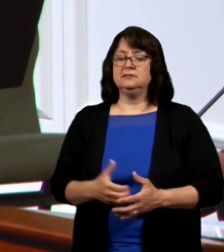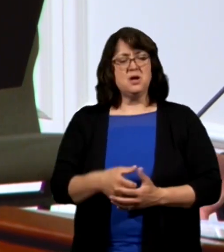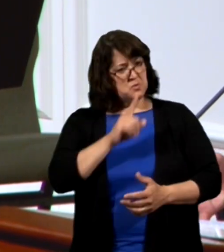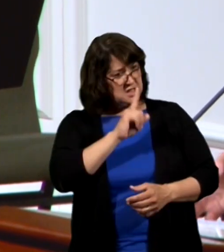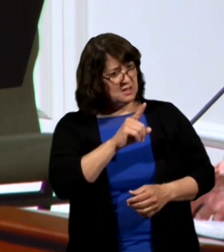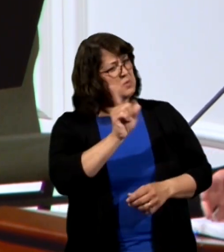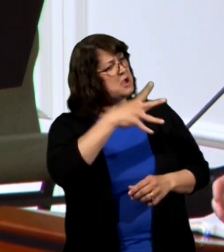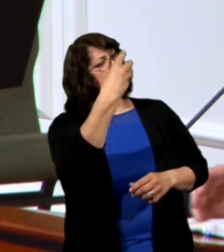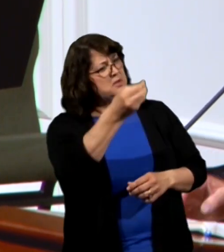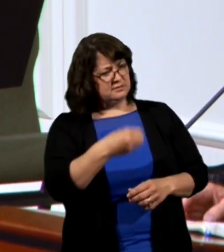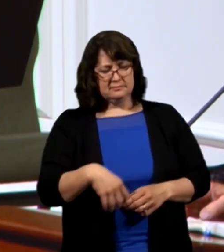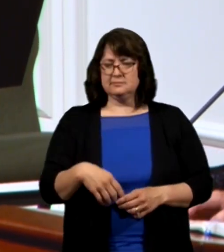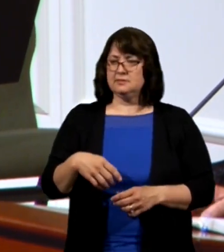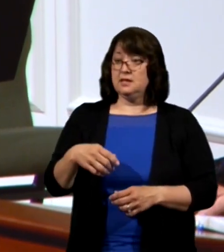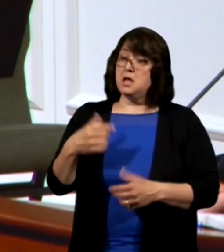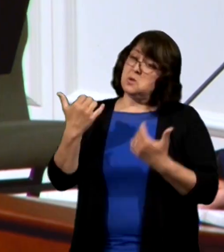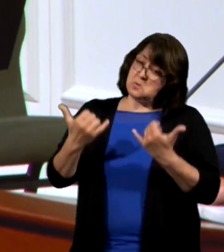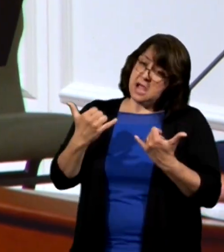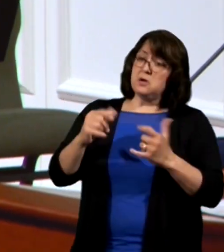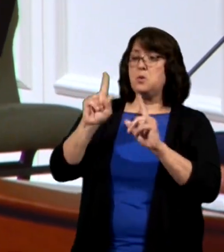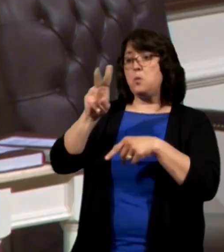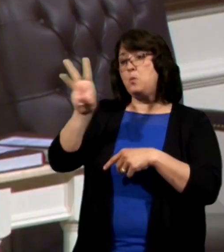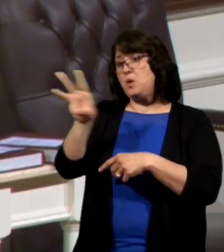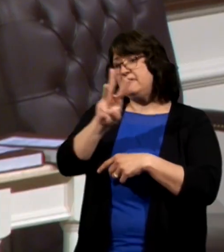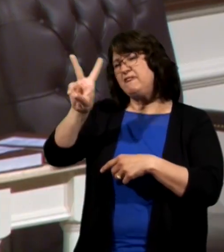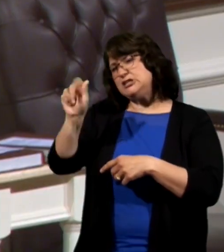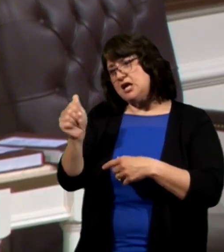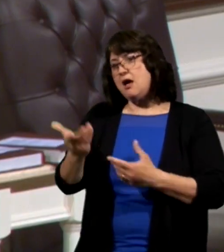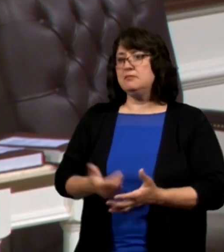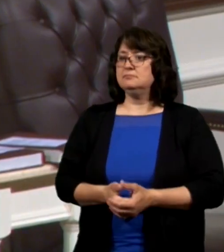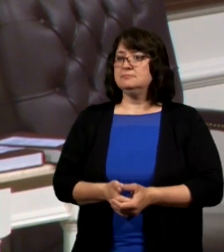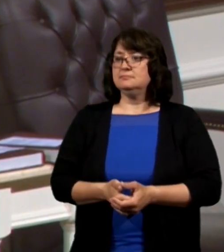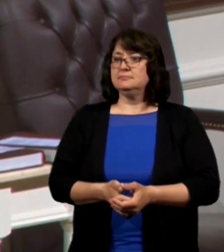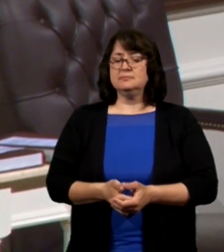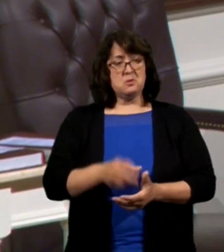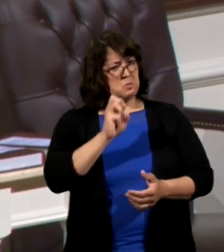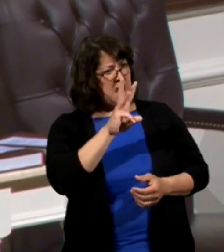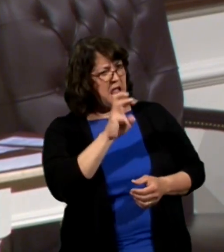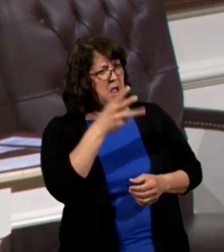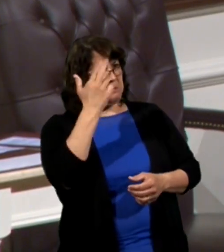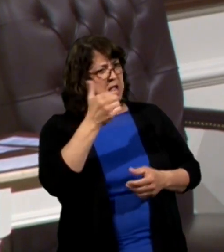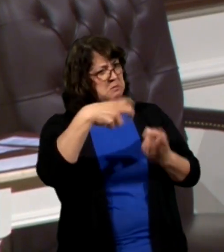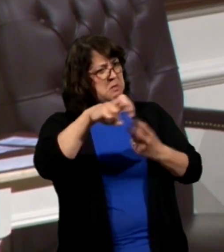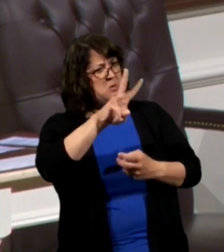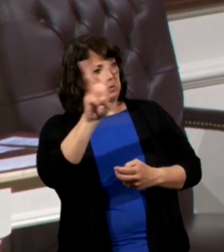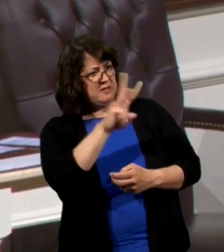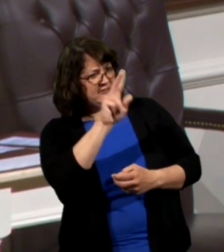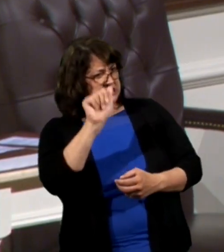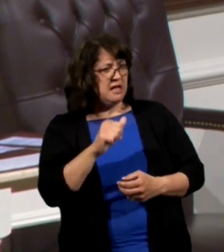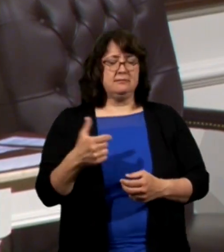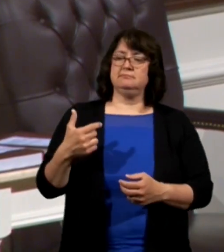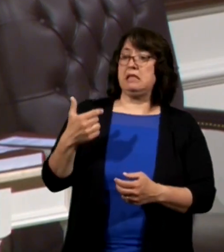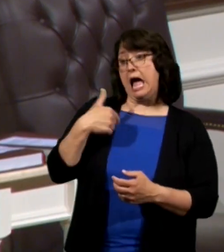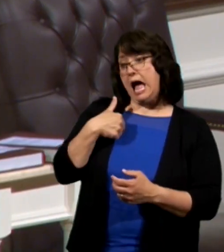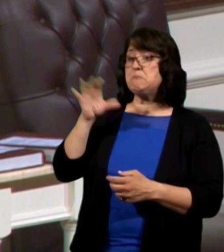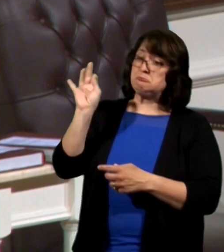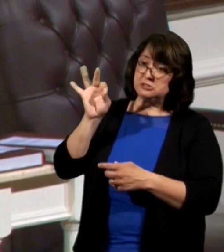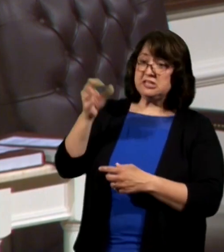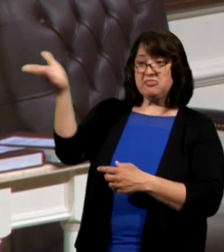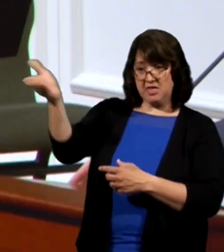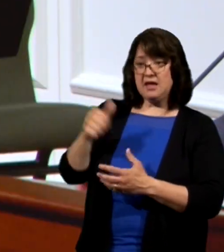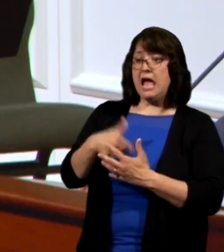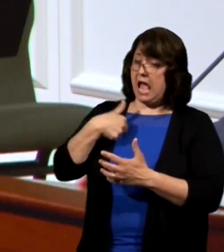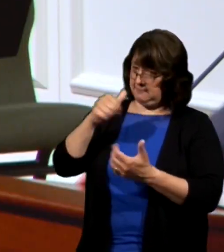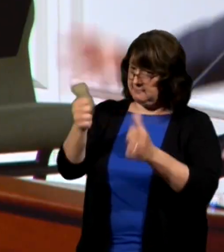really where you headed well this time West Virginia wow what you gonna do West Virginia well I'm preaching